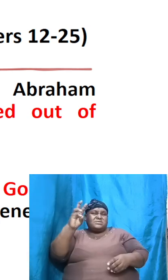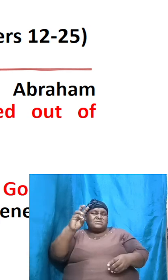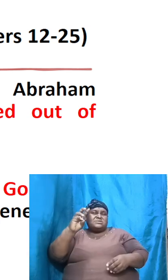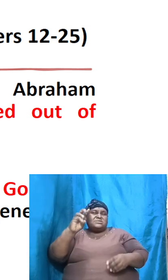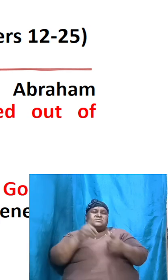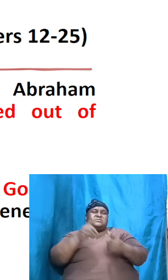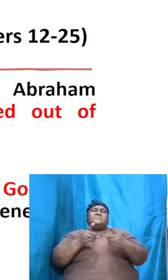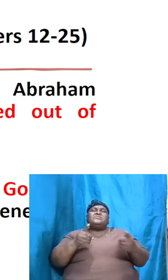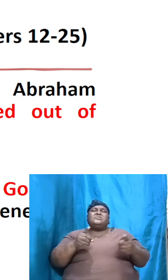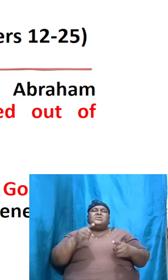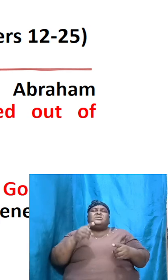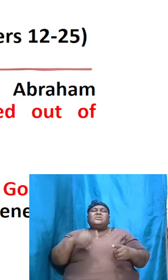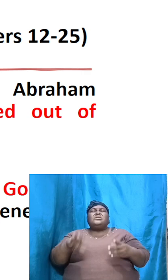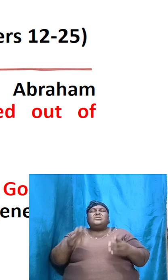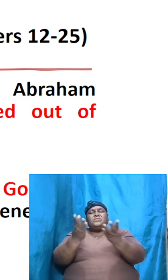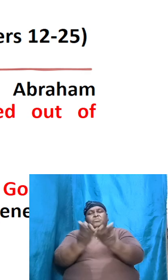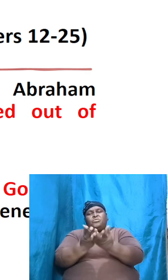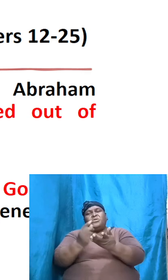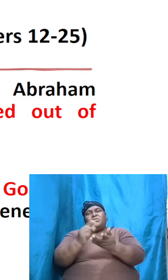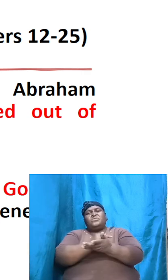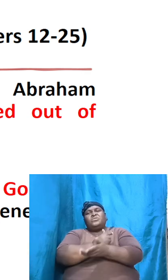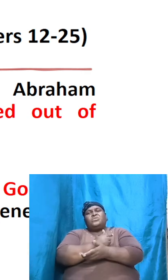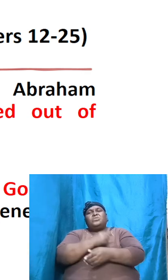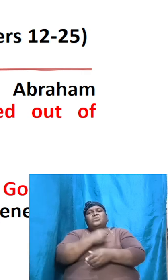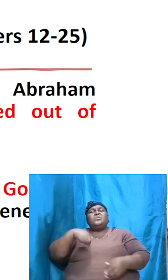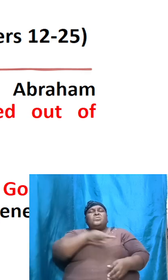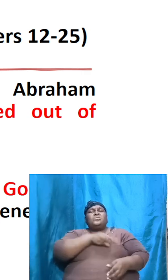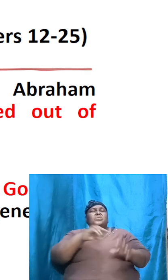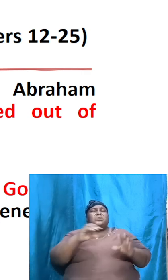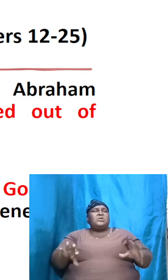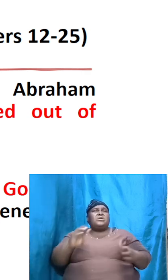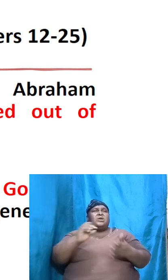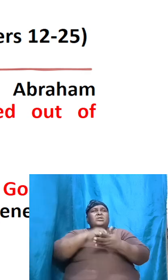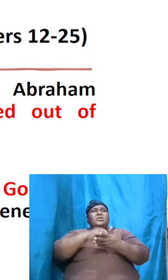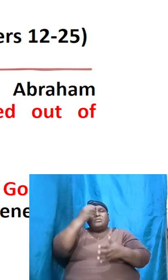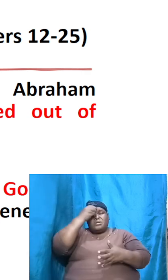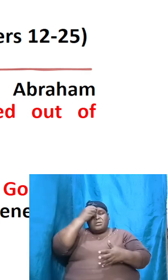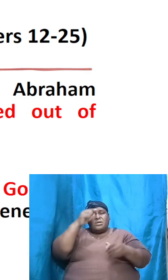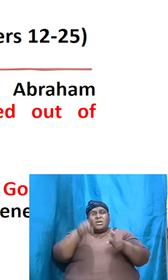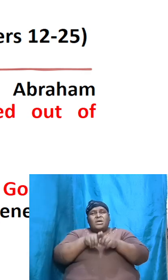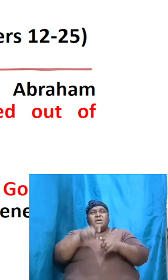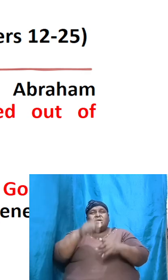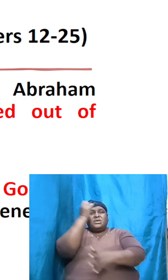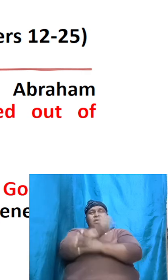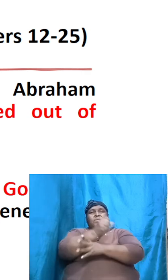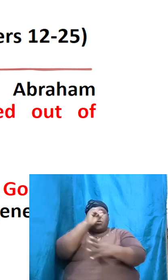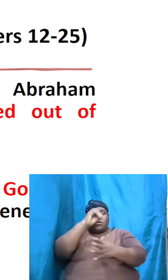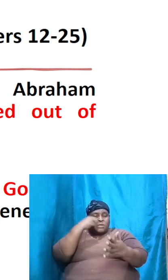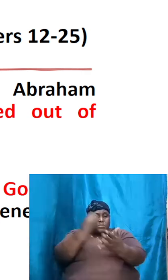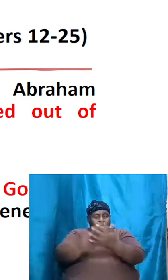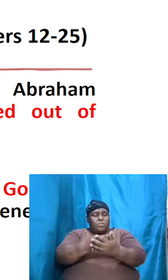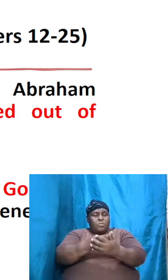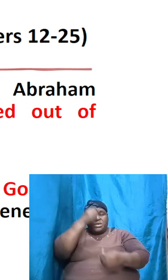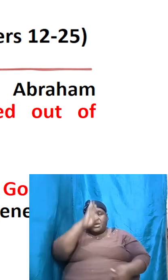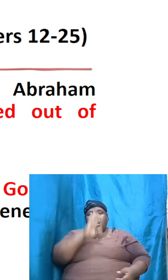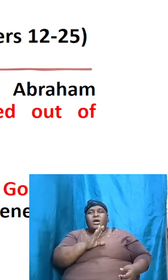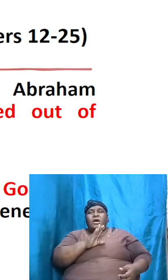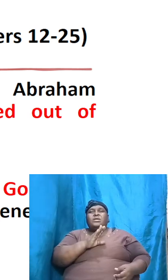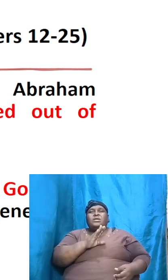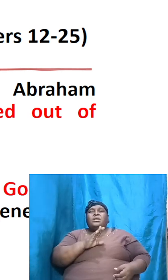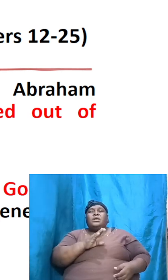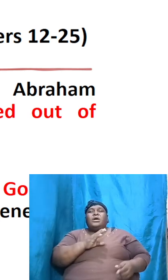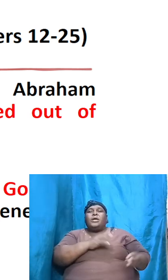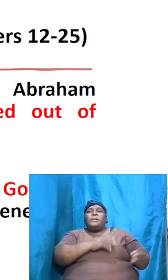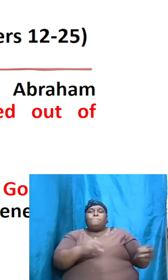Genesis we can learn that as Abraham obeyed God and stepped out in